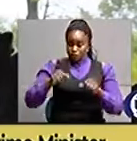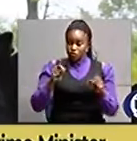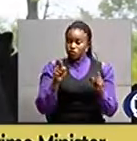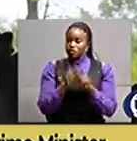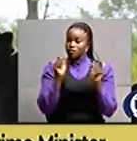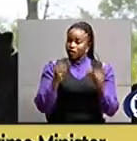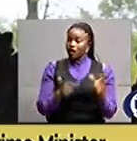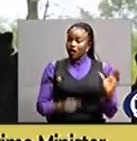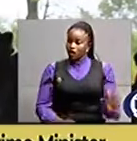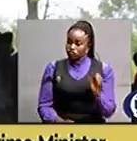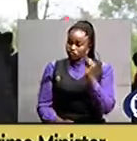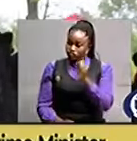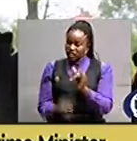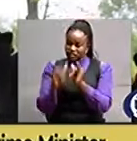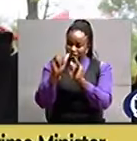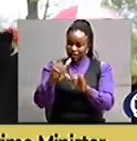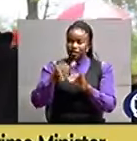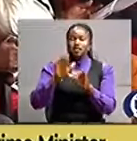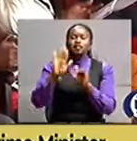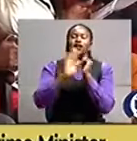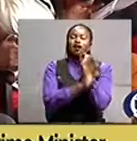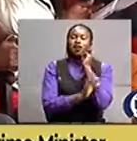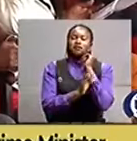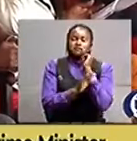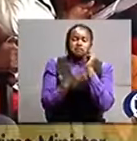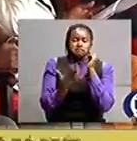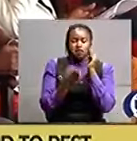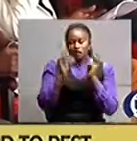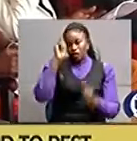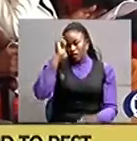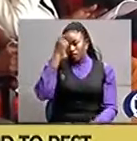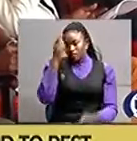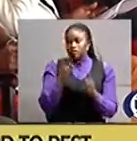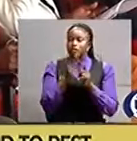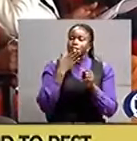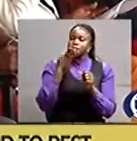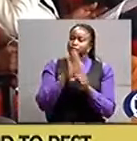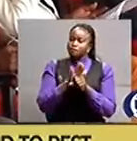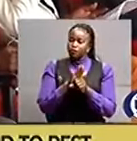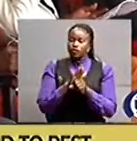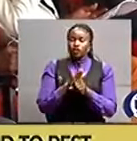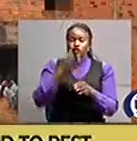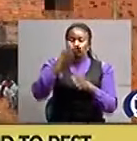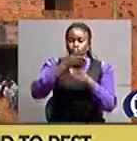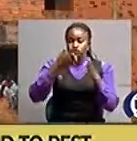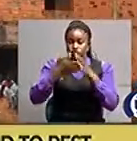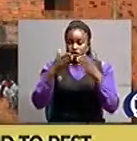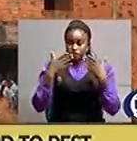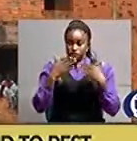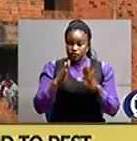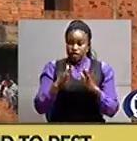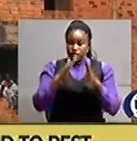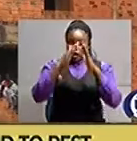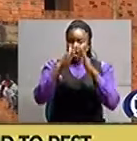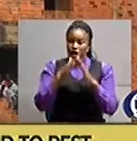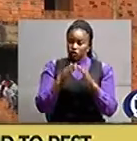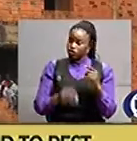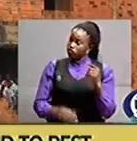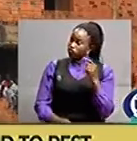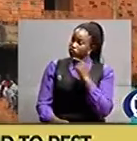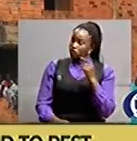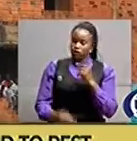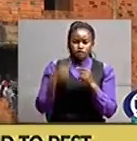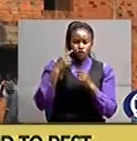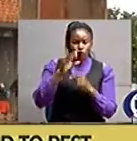settled in their country the government also pledged to complete a multi-billion house belonging to late